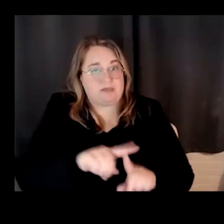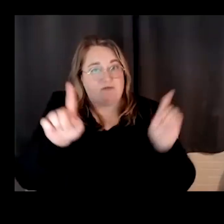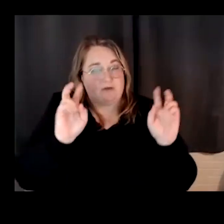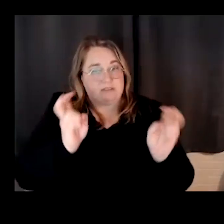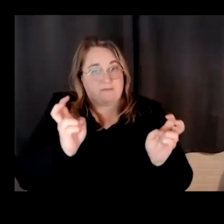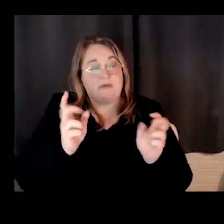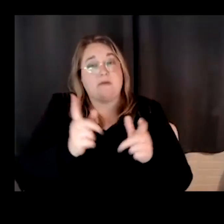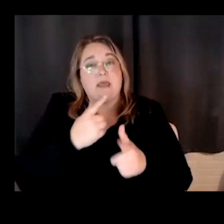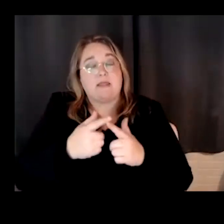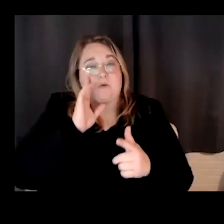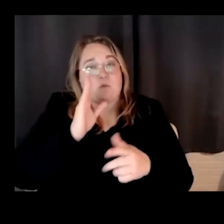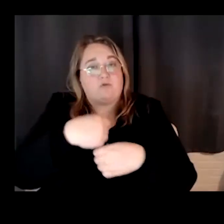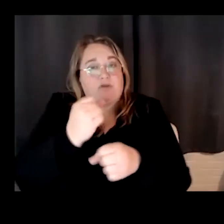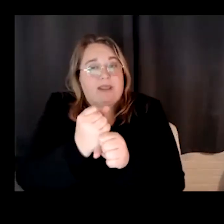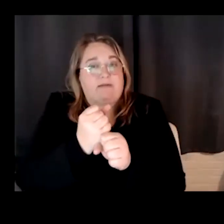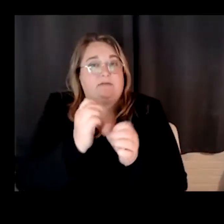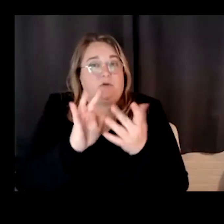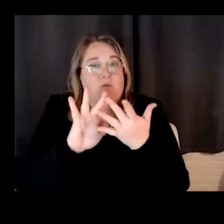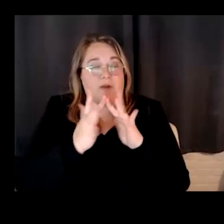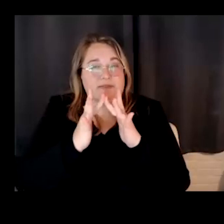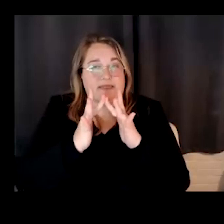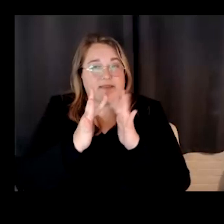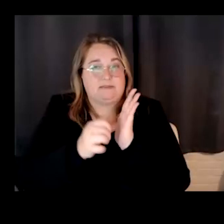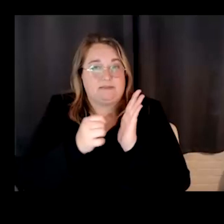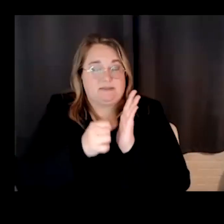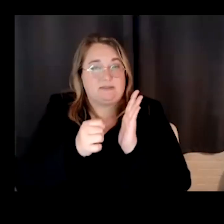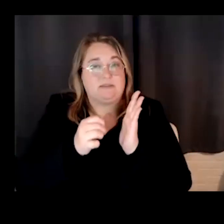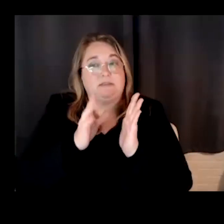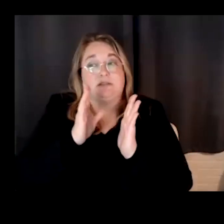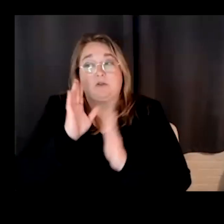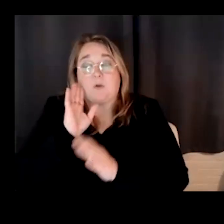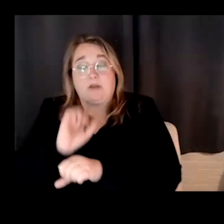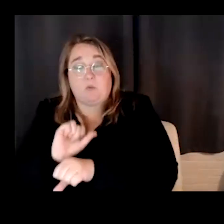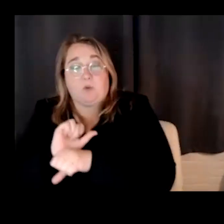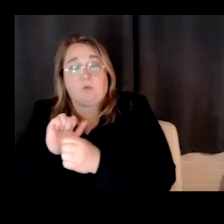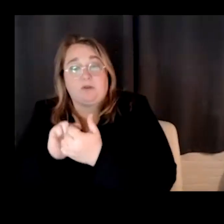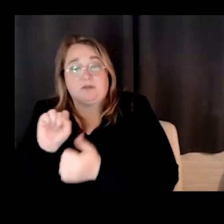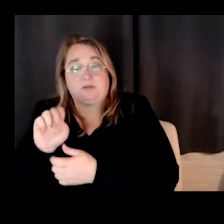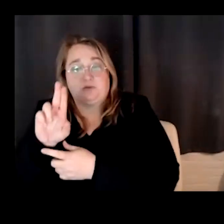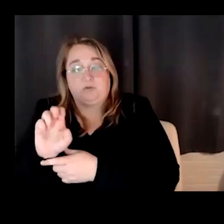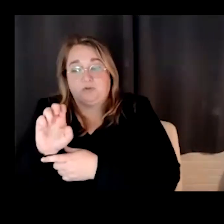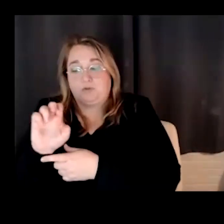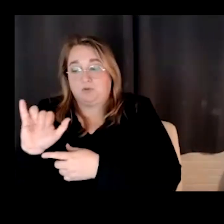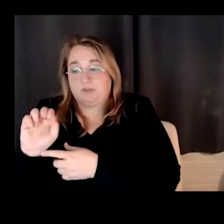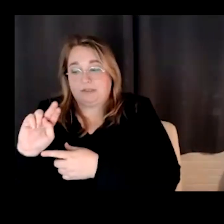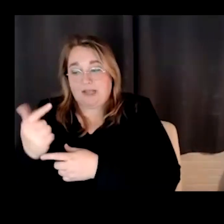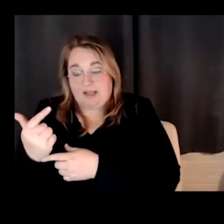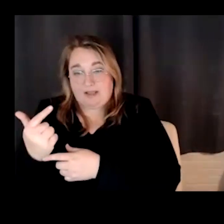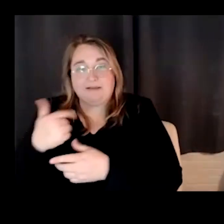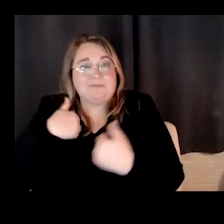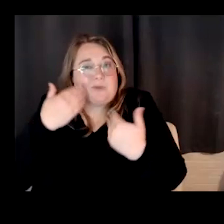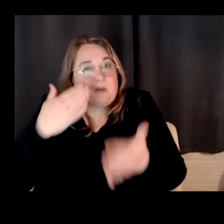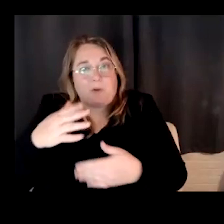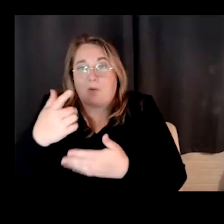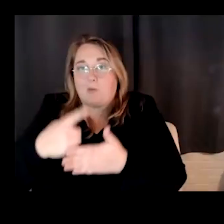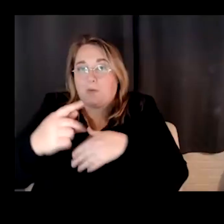um, we're going to create a website. I'm going to work with Sue Yang on this. So I don't know what, um, platform or what kind of website we're going